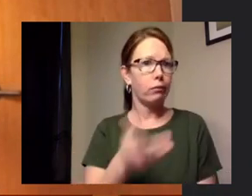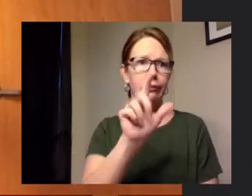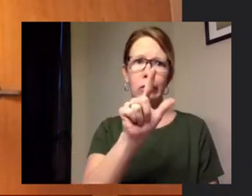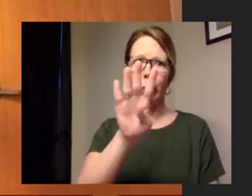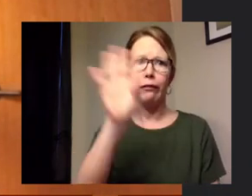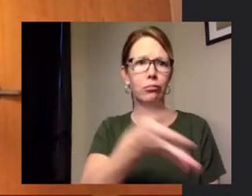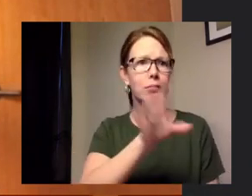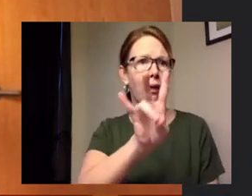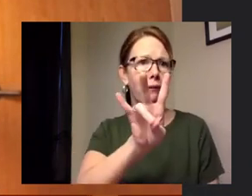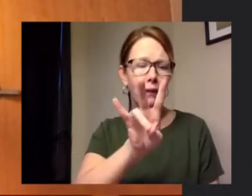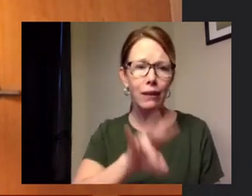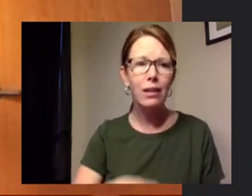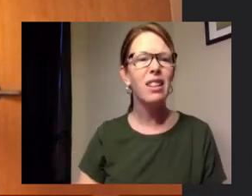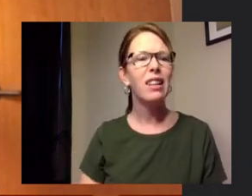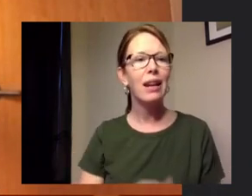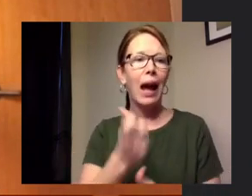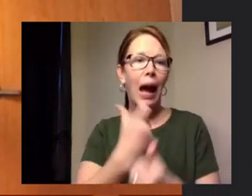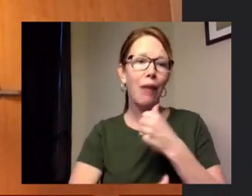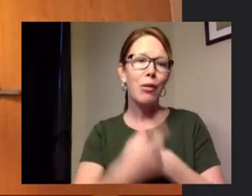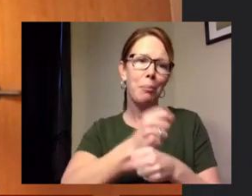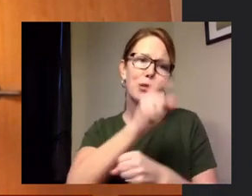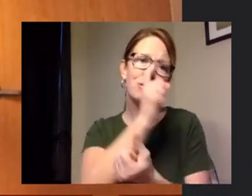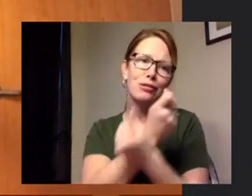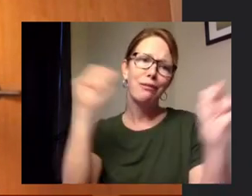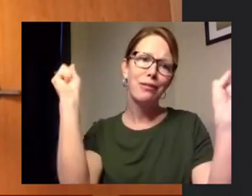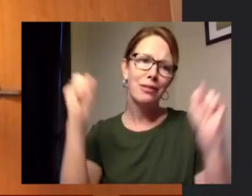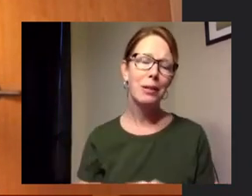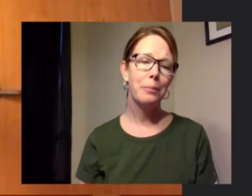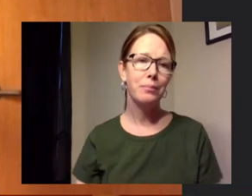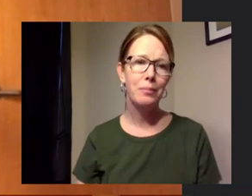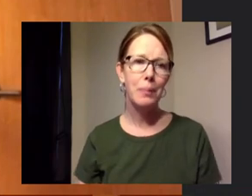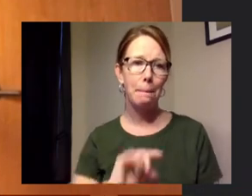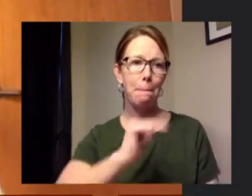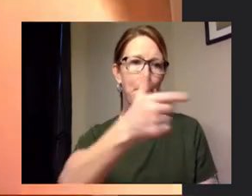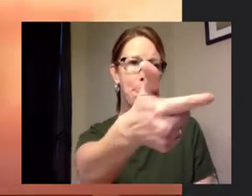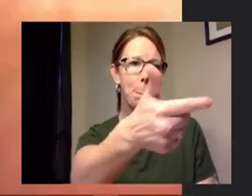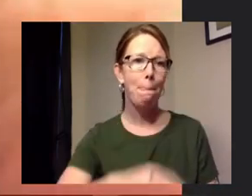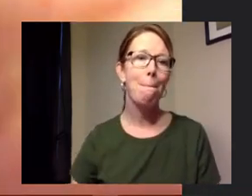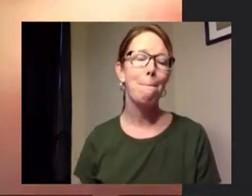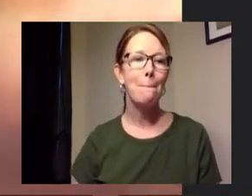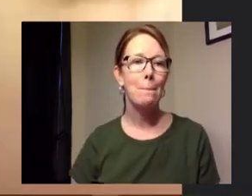and everyone stay safe back to you josue